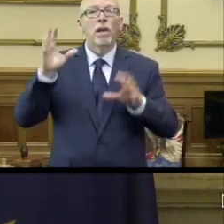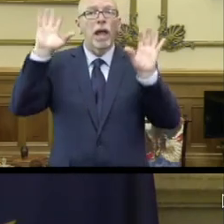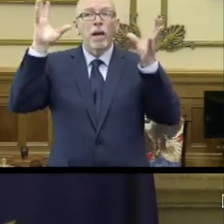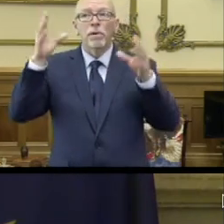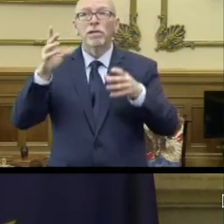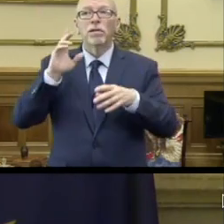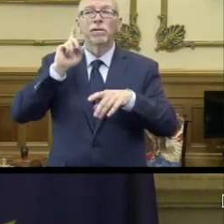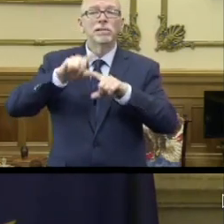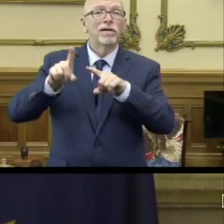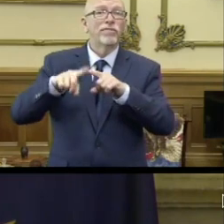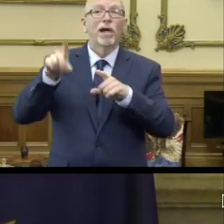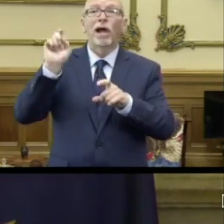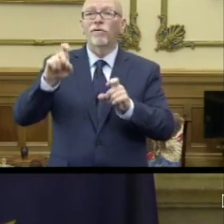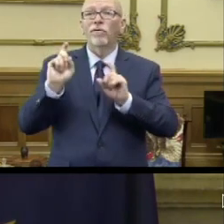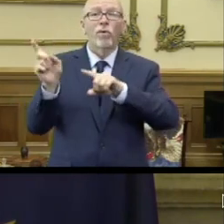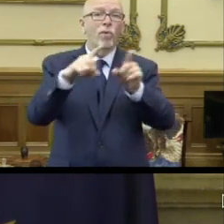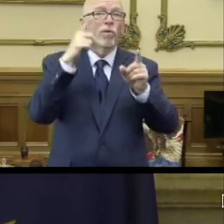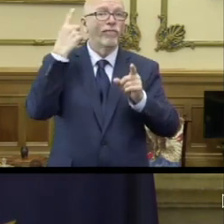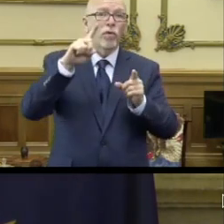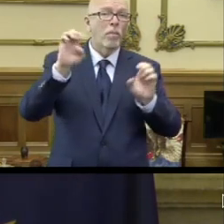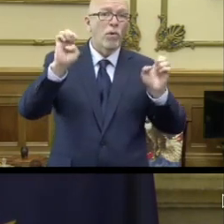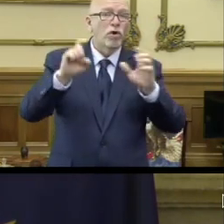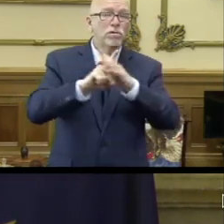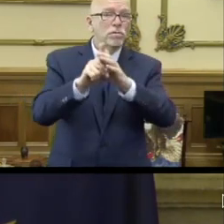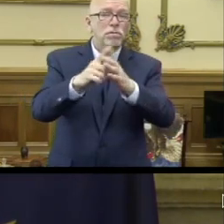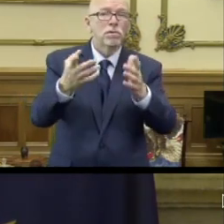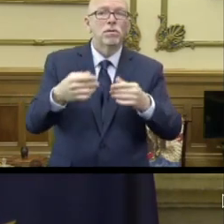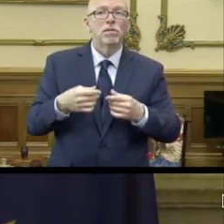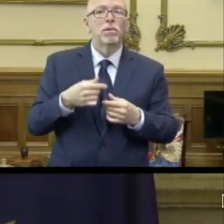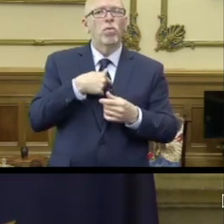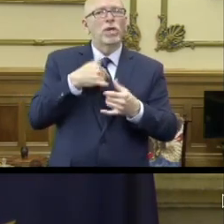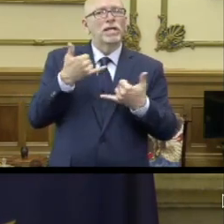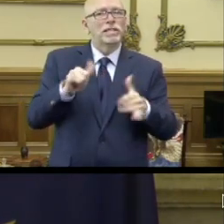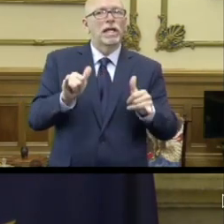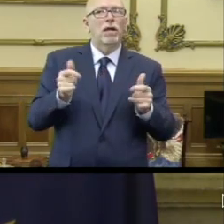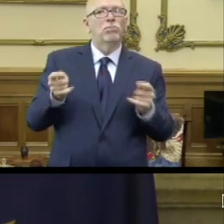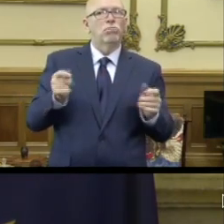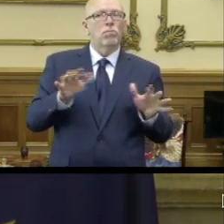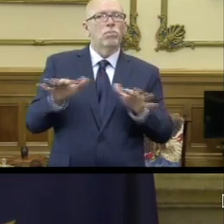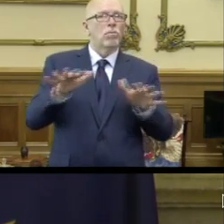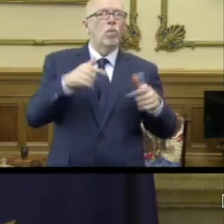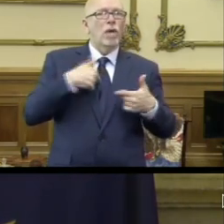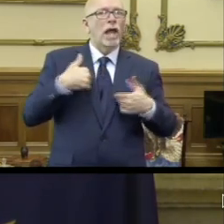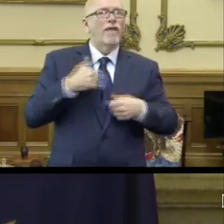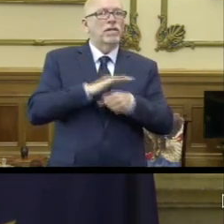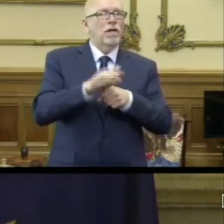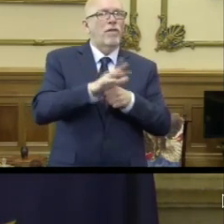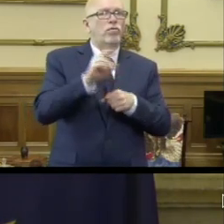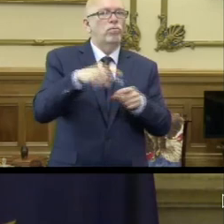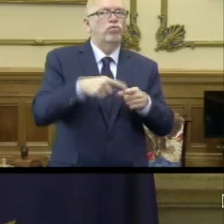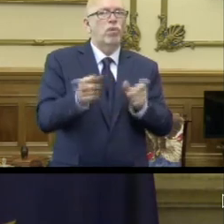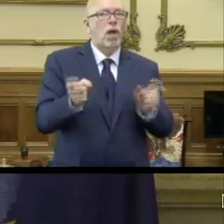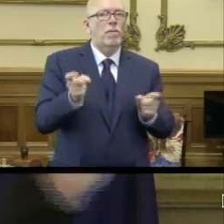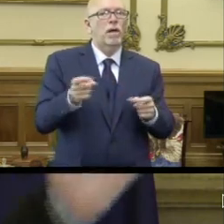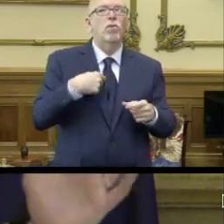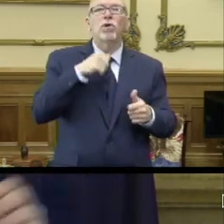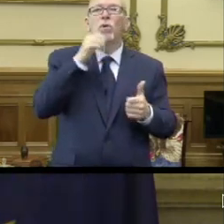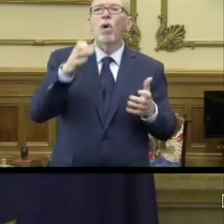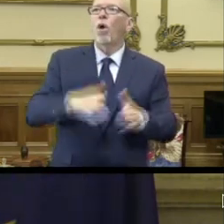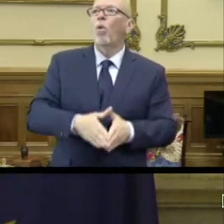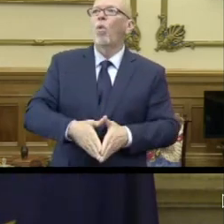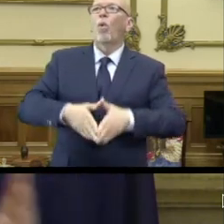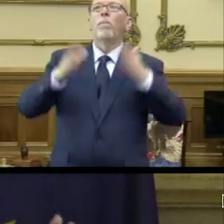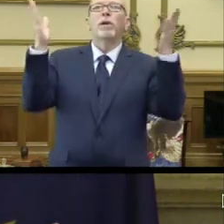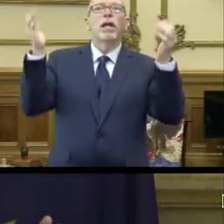the various runs for EMS personnel, we're in a position where we can accommodate that right now. What we don't want to do is open it up